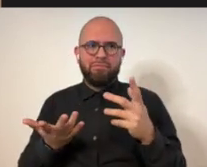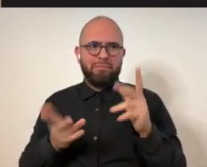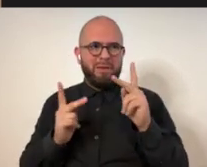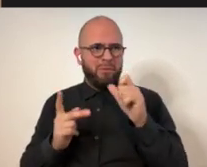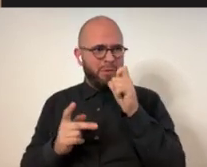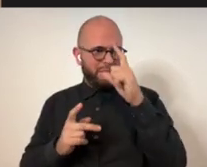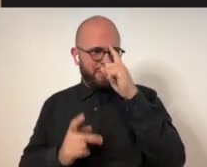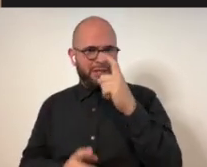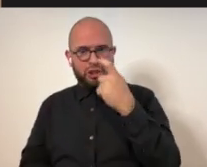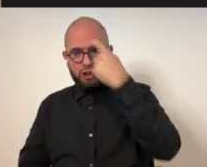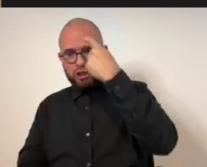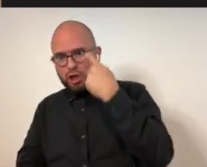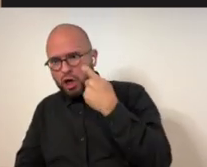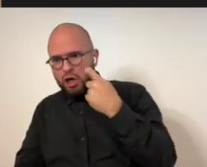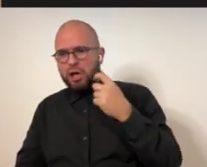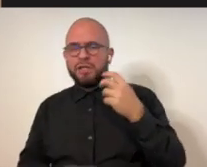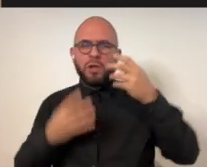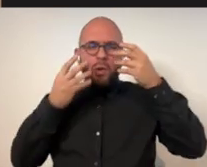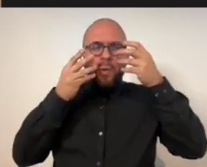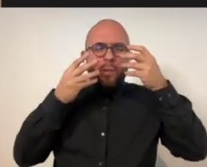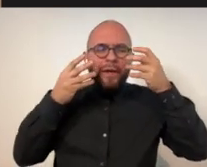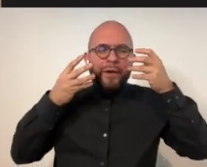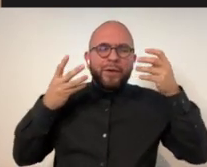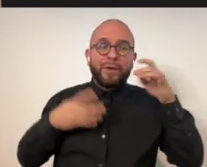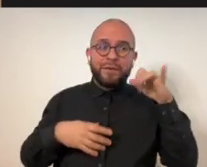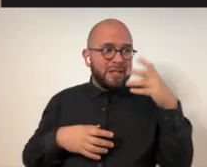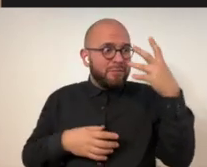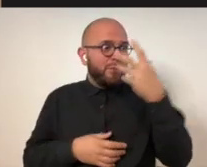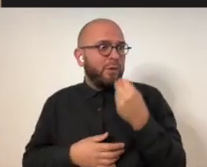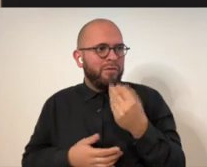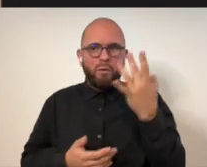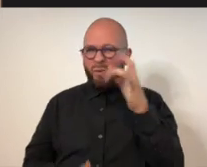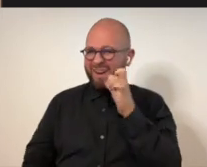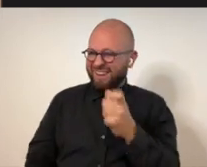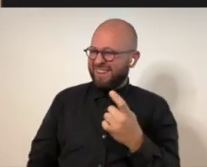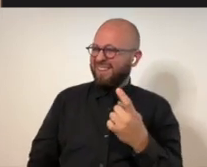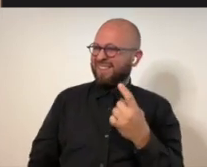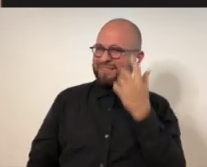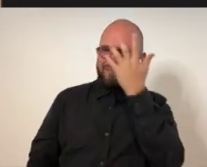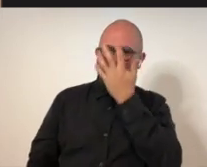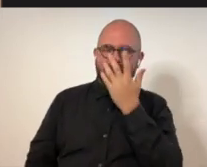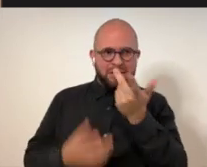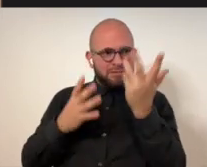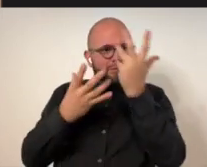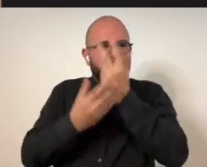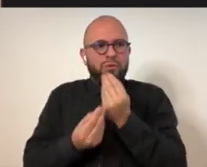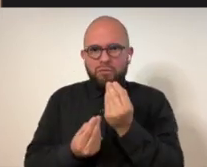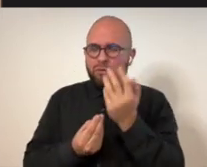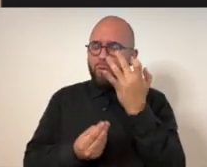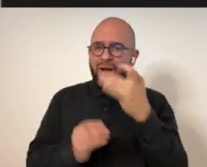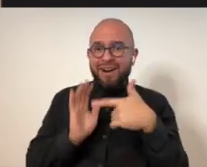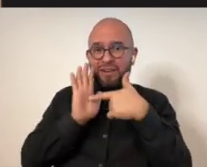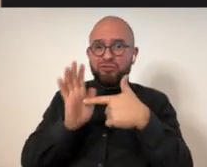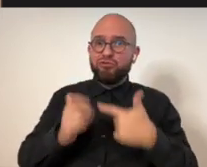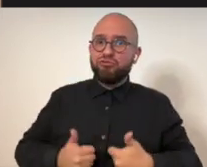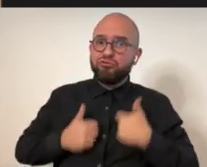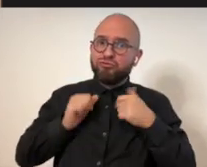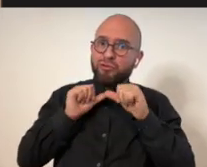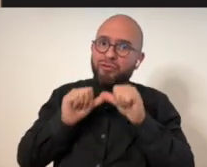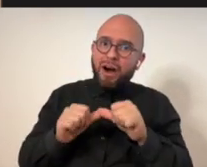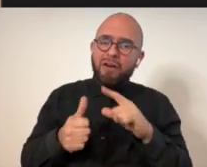integrated into society. I don't understand why people don't think scars and wrinkles are beautiful things because